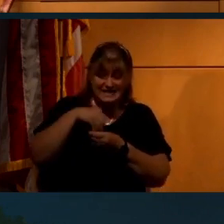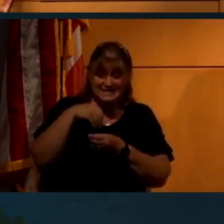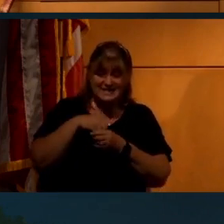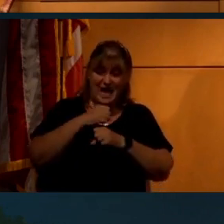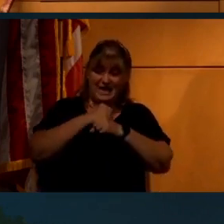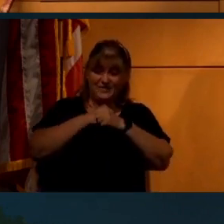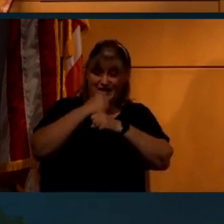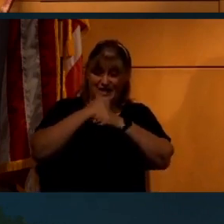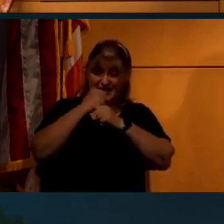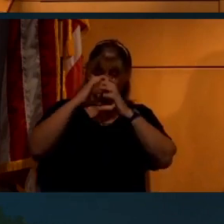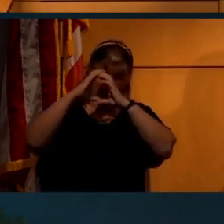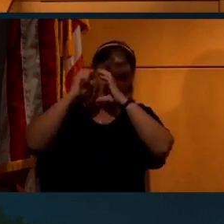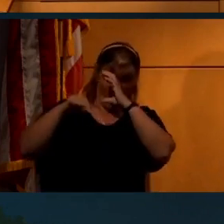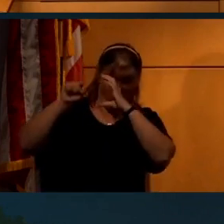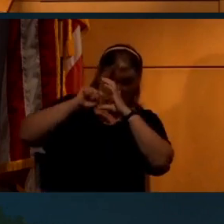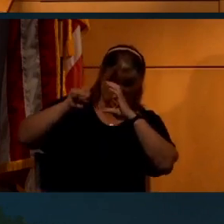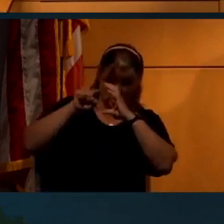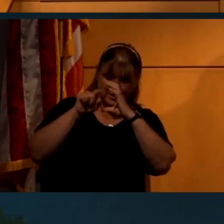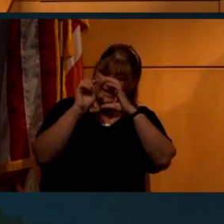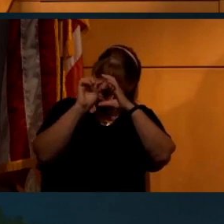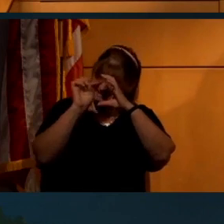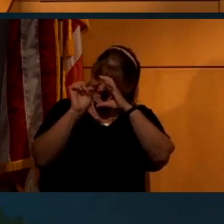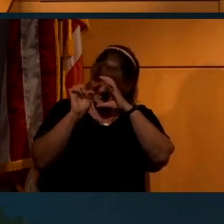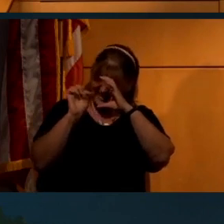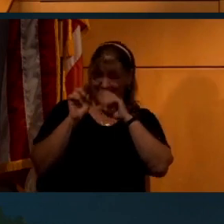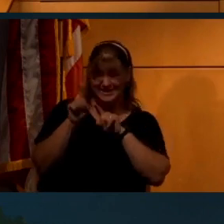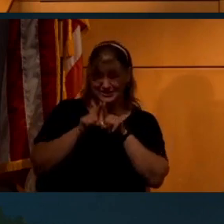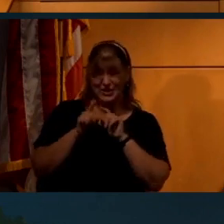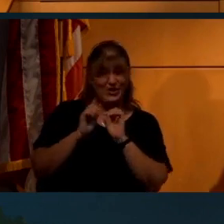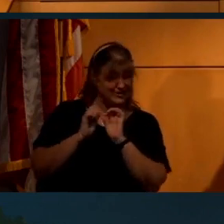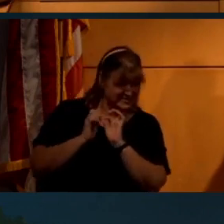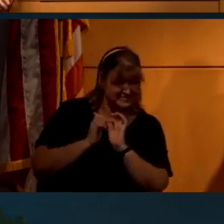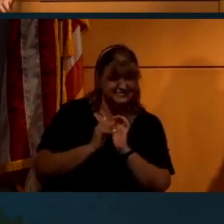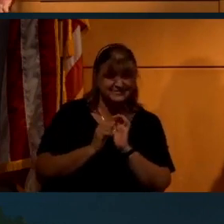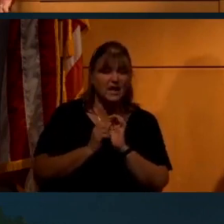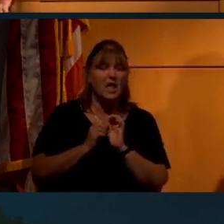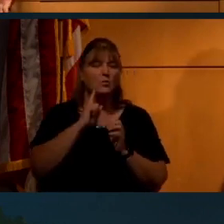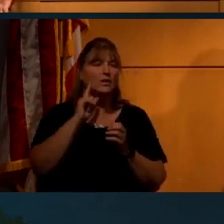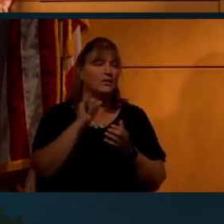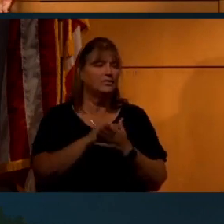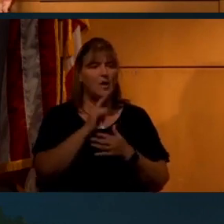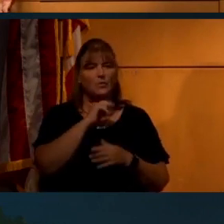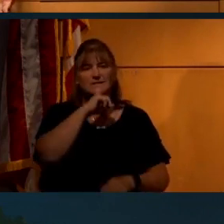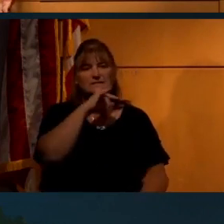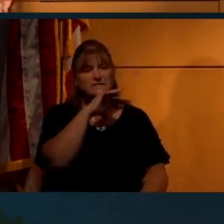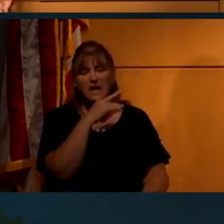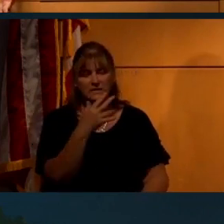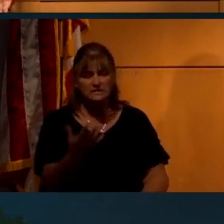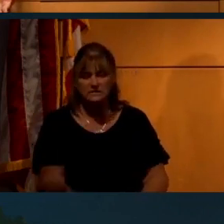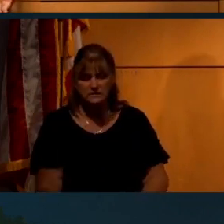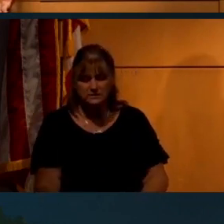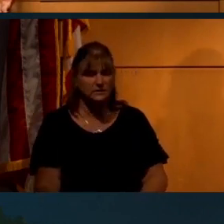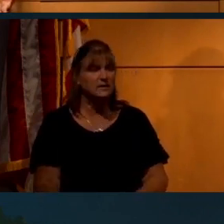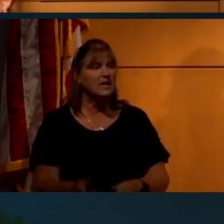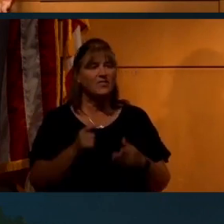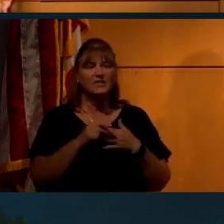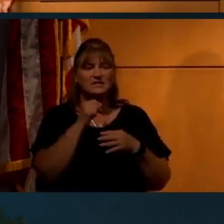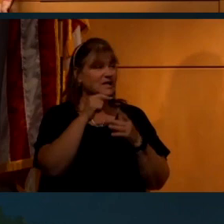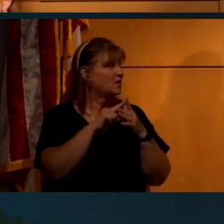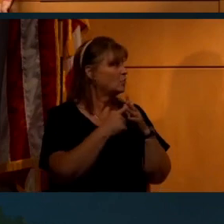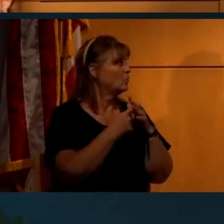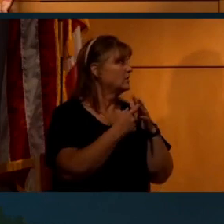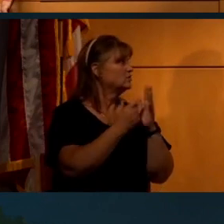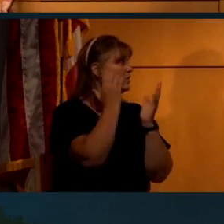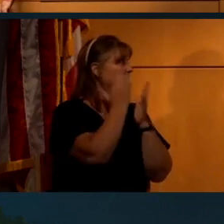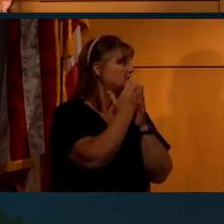engine nozzle, right? These are little tiny stars. In fact, that's just dust. This is not an original